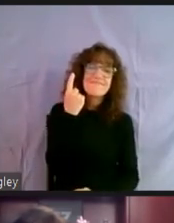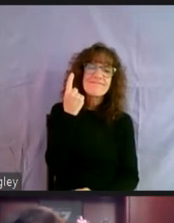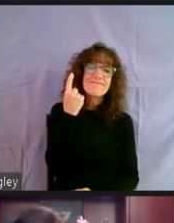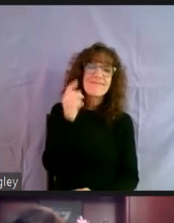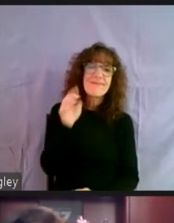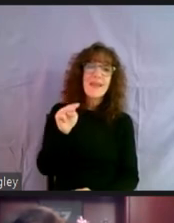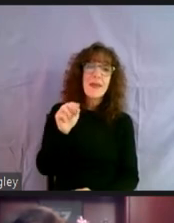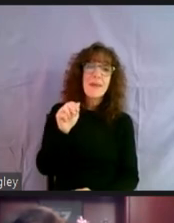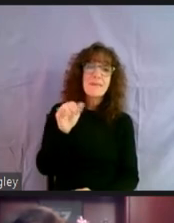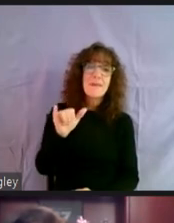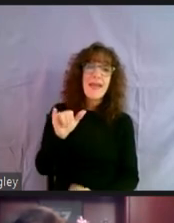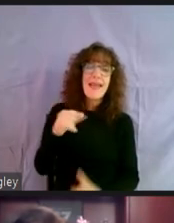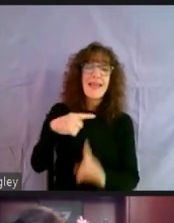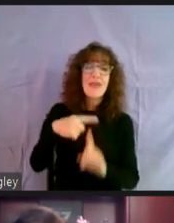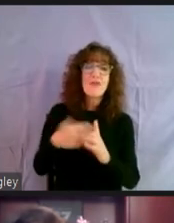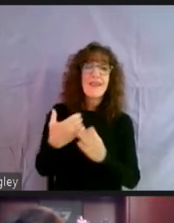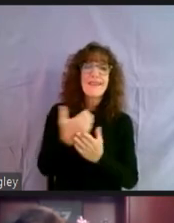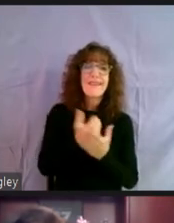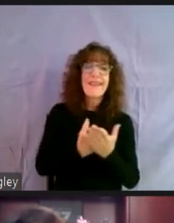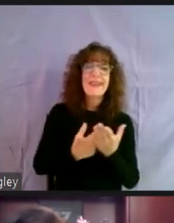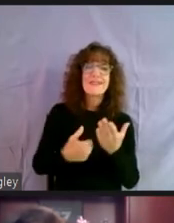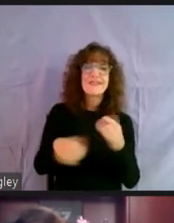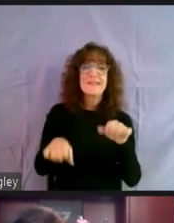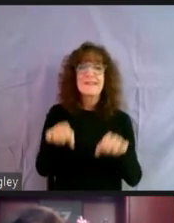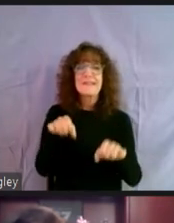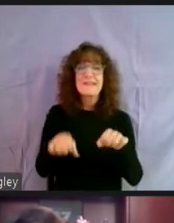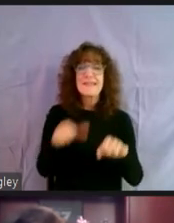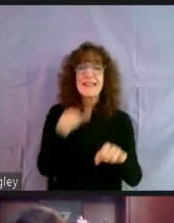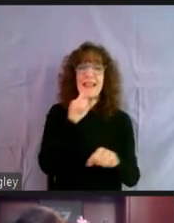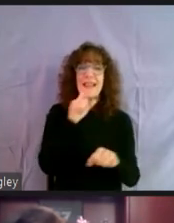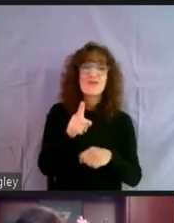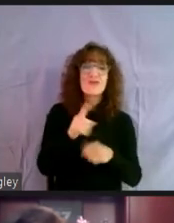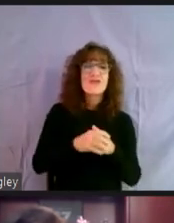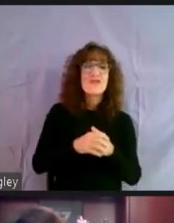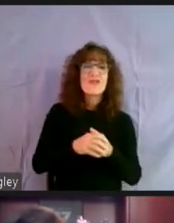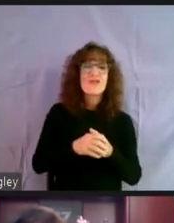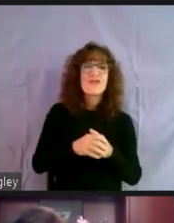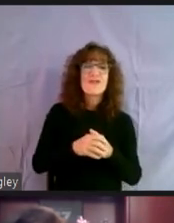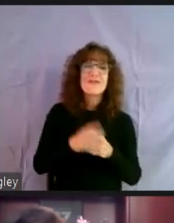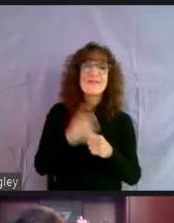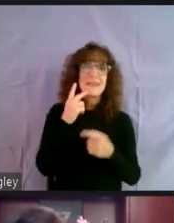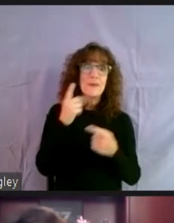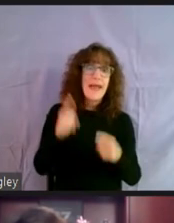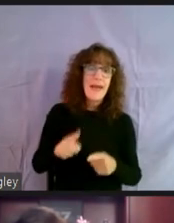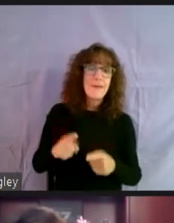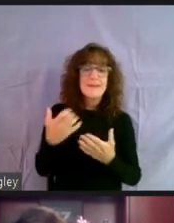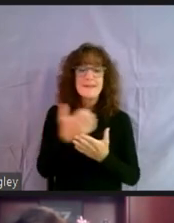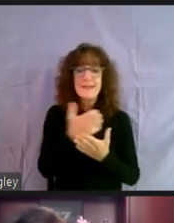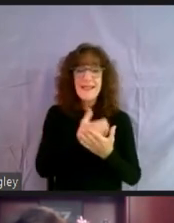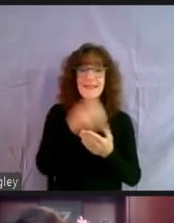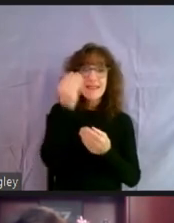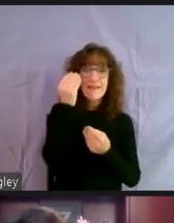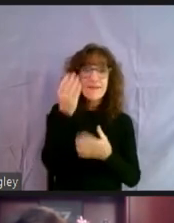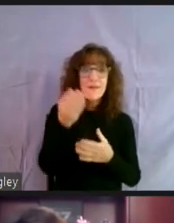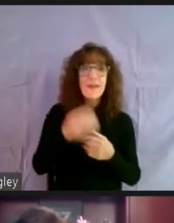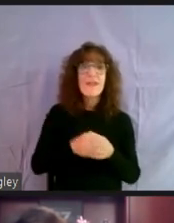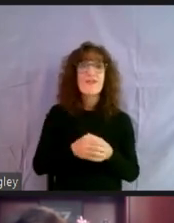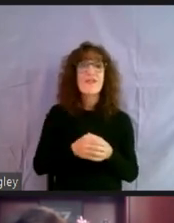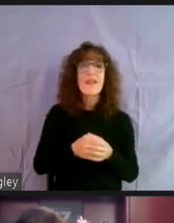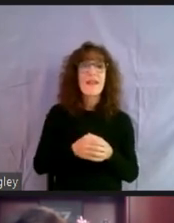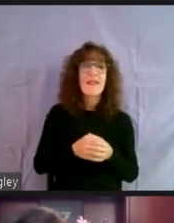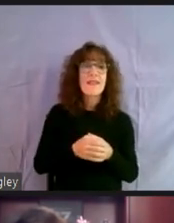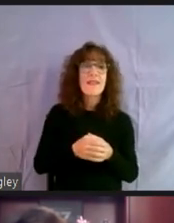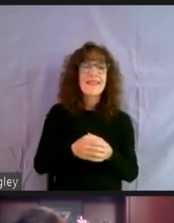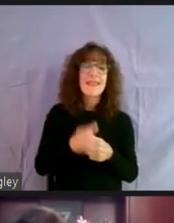May rent collection is still very uncertain and unclear. Uh, it's a moving target data is coming in. Um, you know, so we